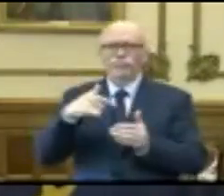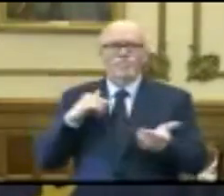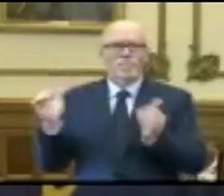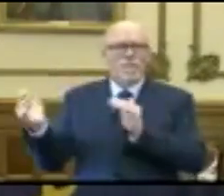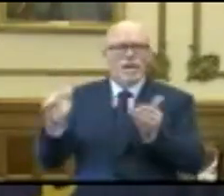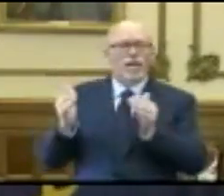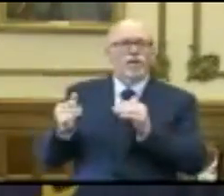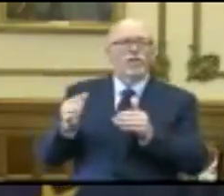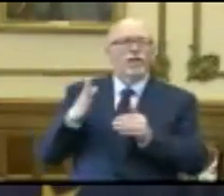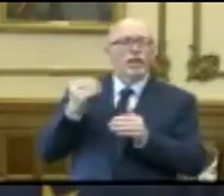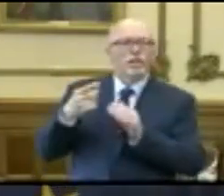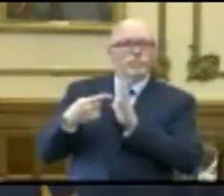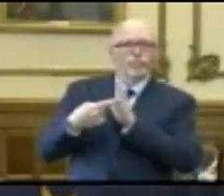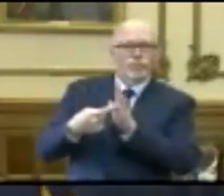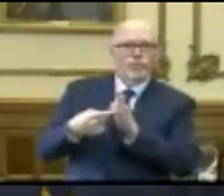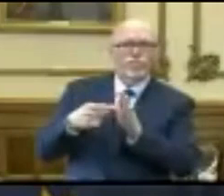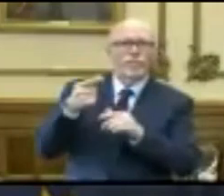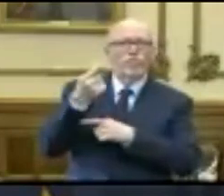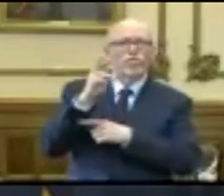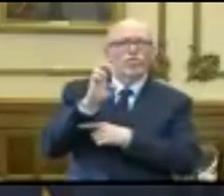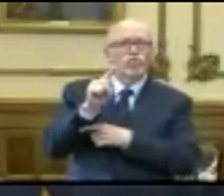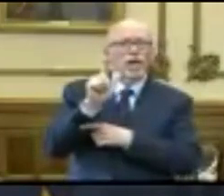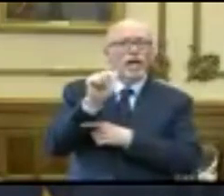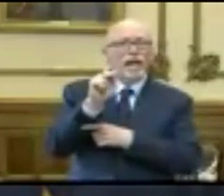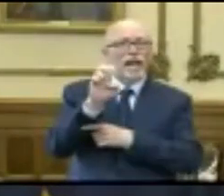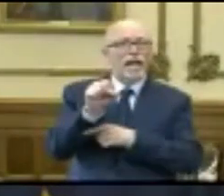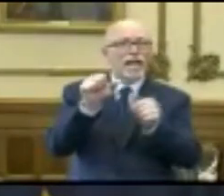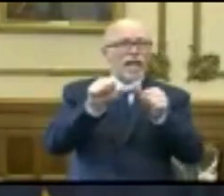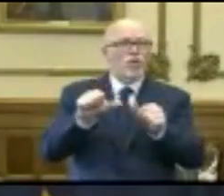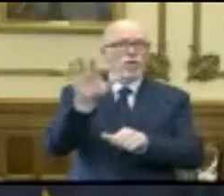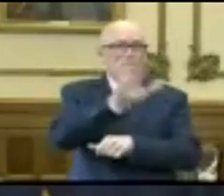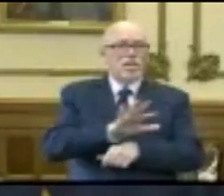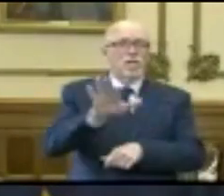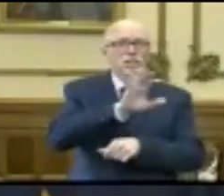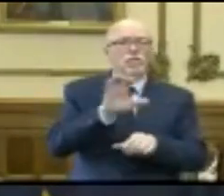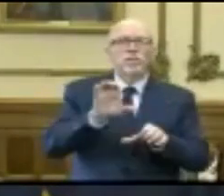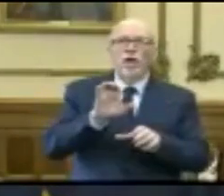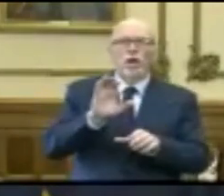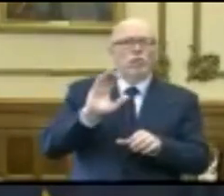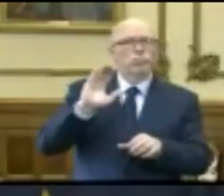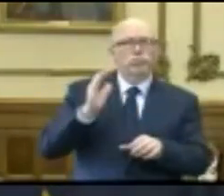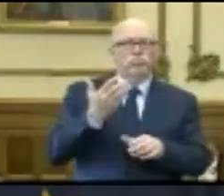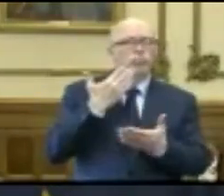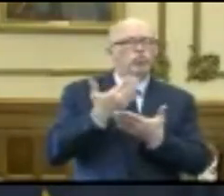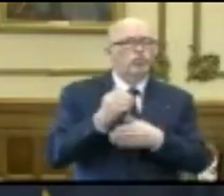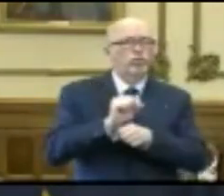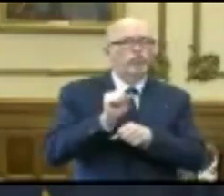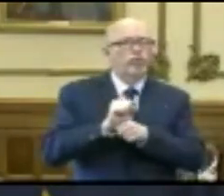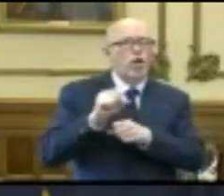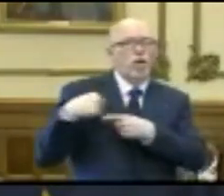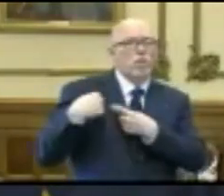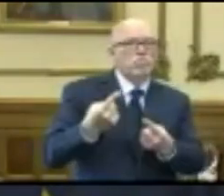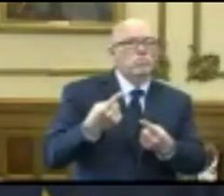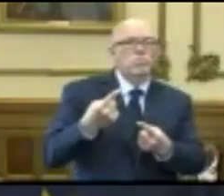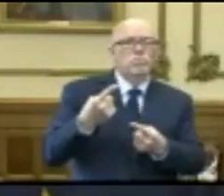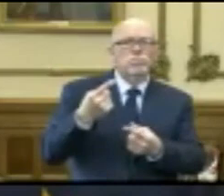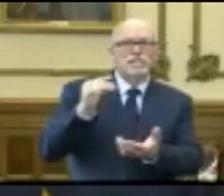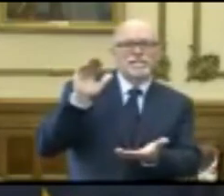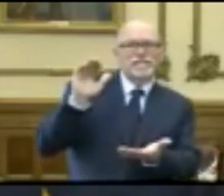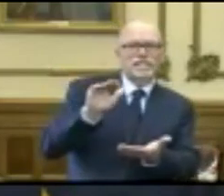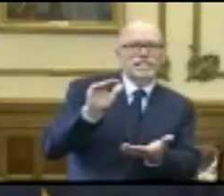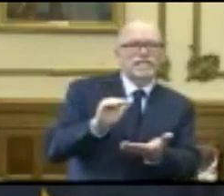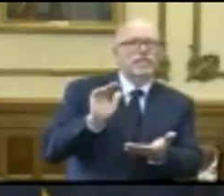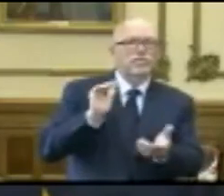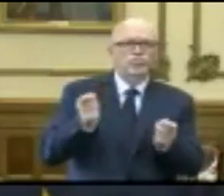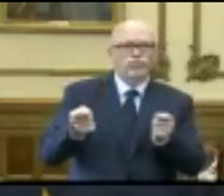shown that the Great Lakes region has done a fairly good job of mitigating our